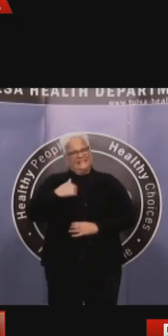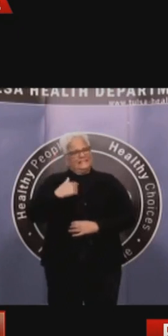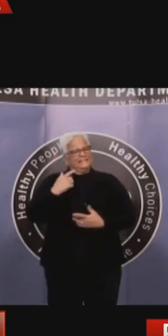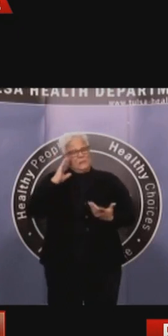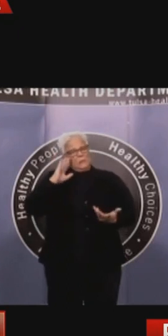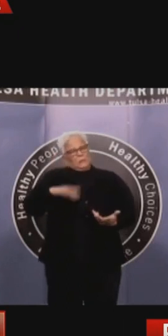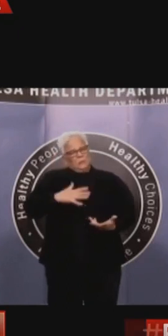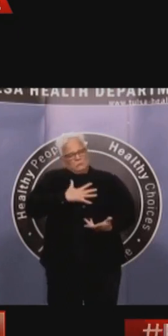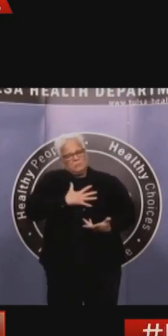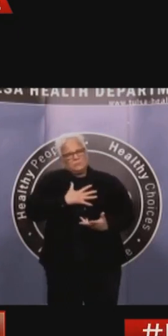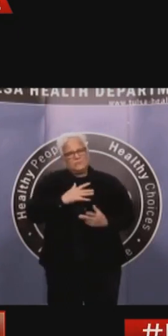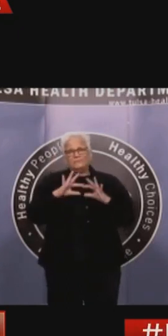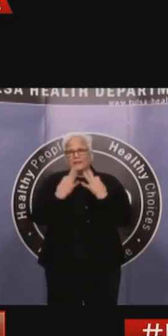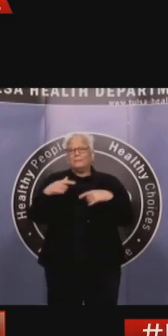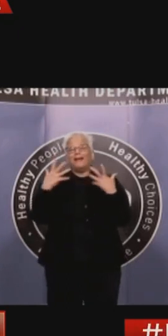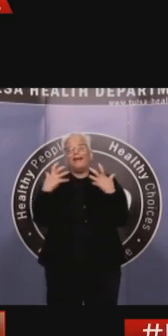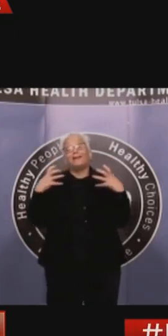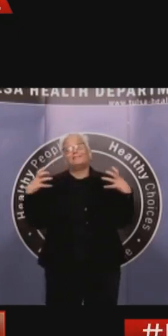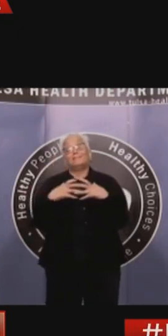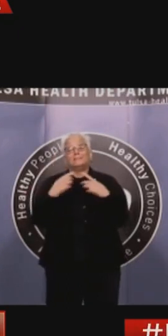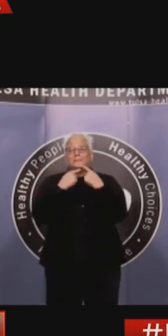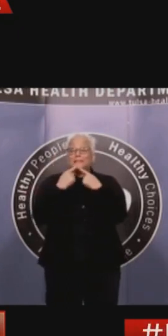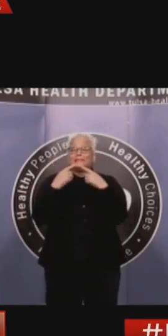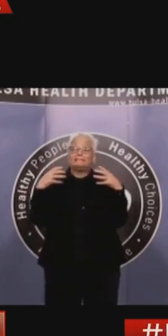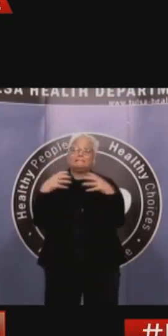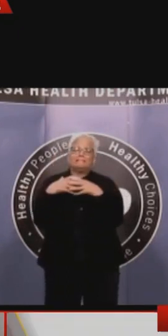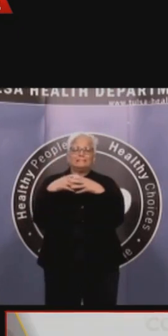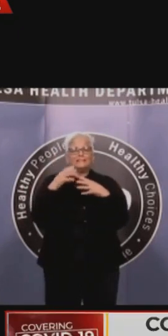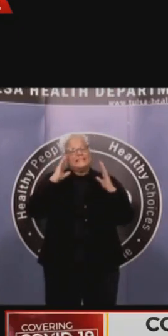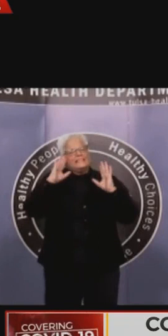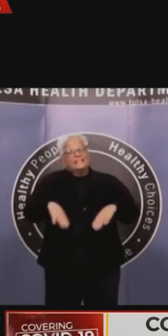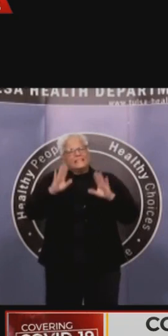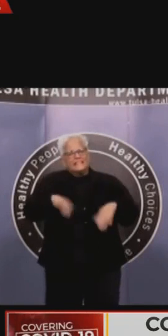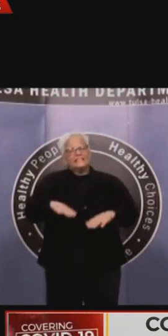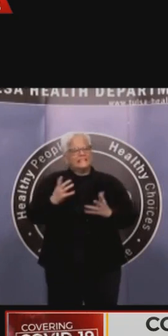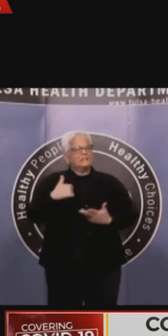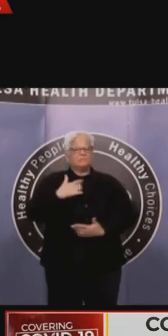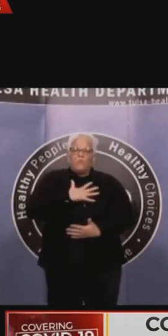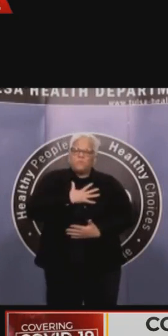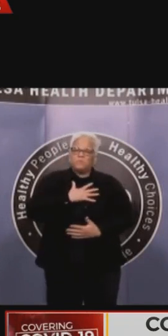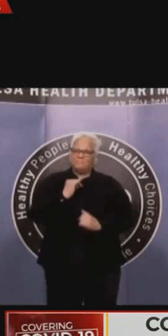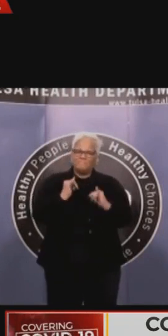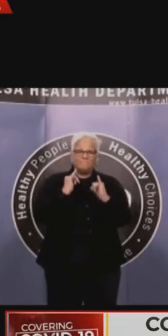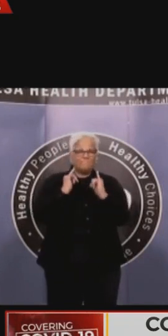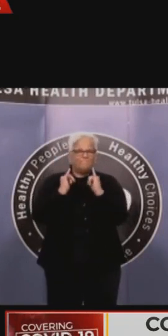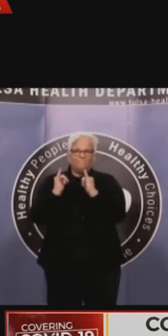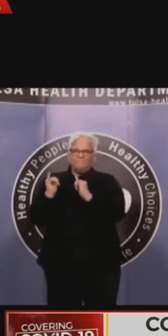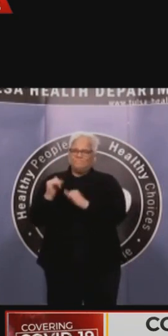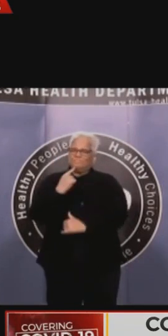on a holiday weekend. What I would ask, though, is that we not think as much about